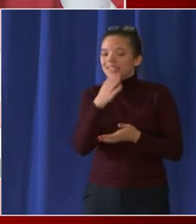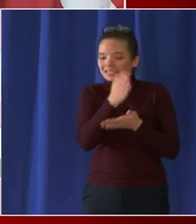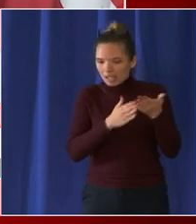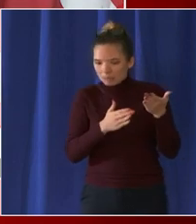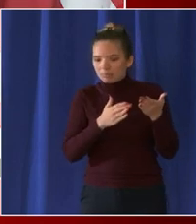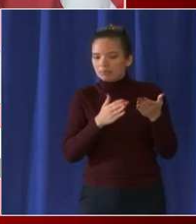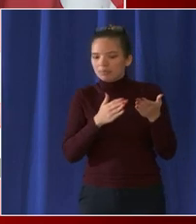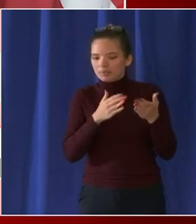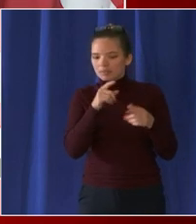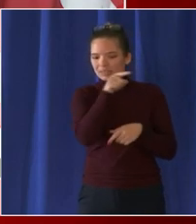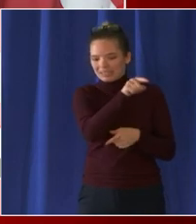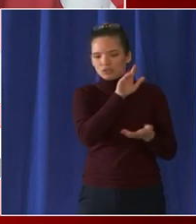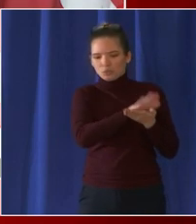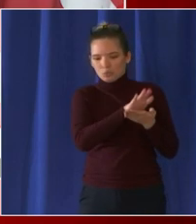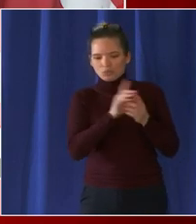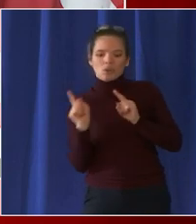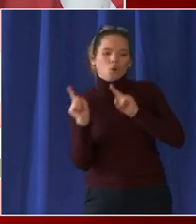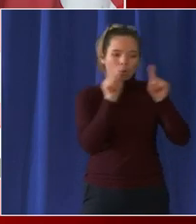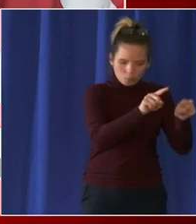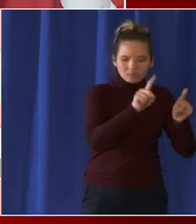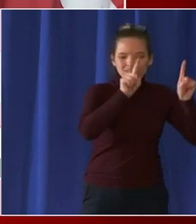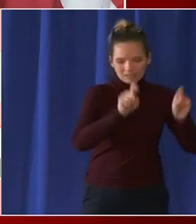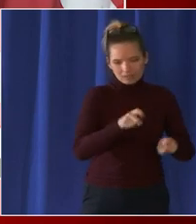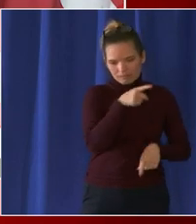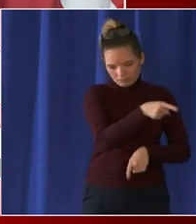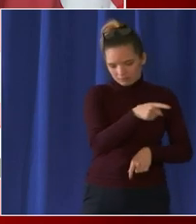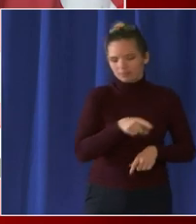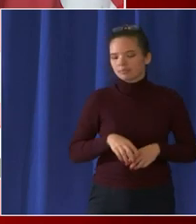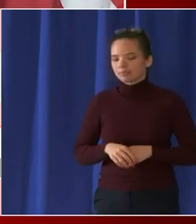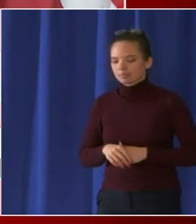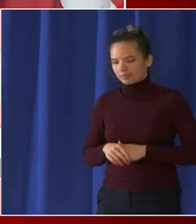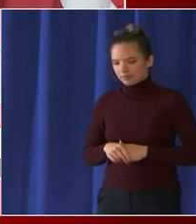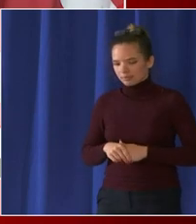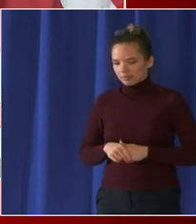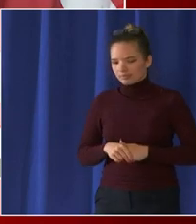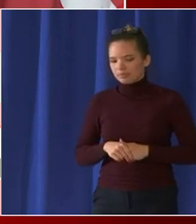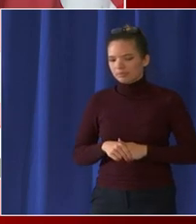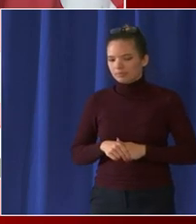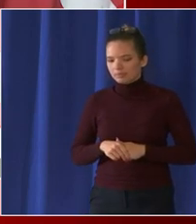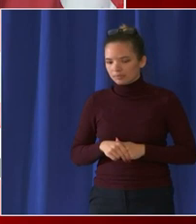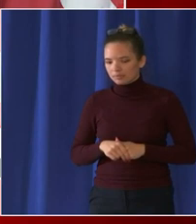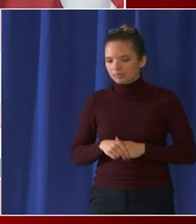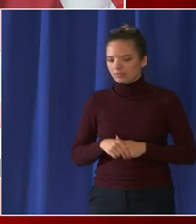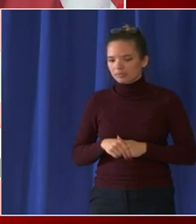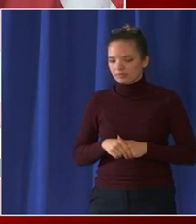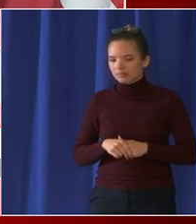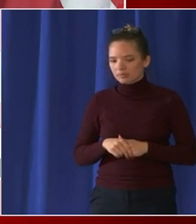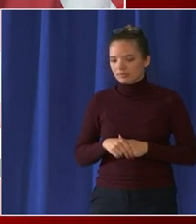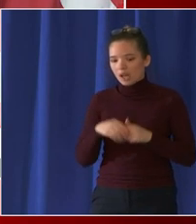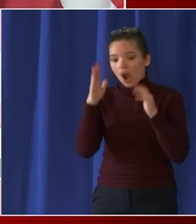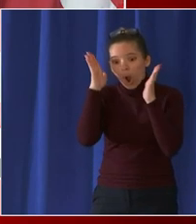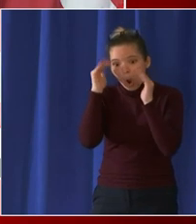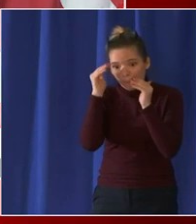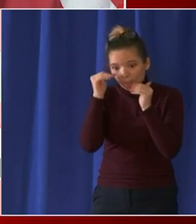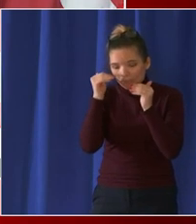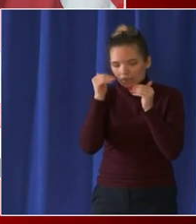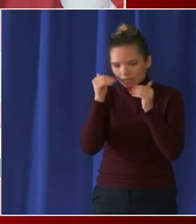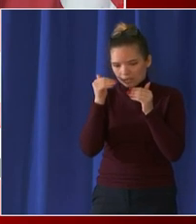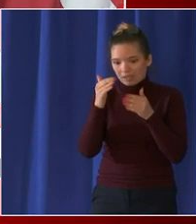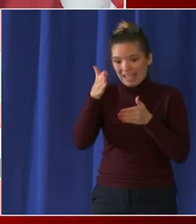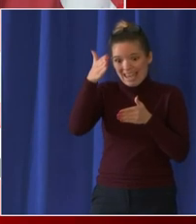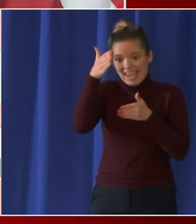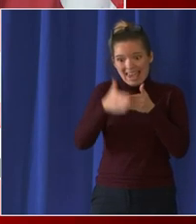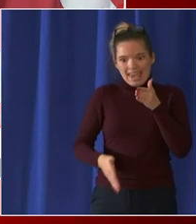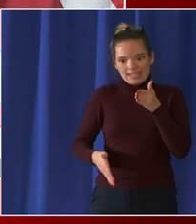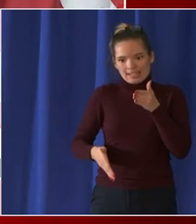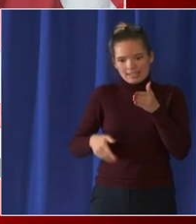um so we will we will have some assessment of that um i hope by the end of the day and then if i